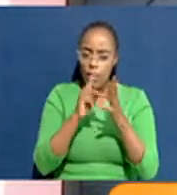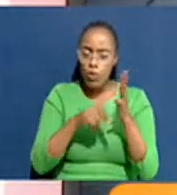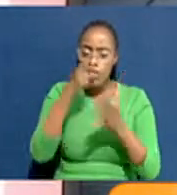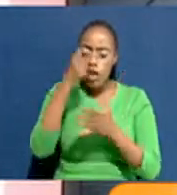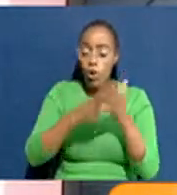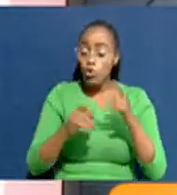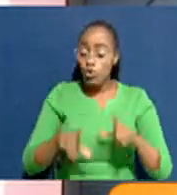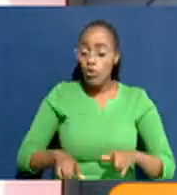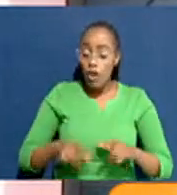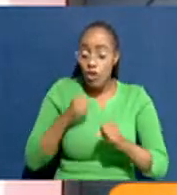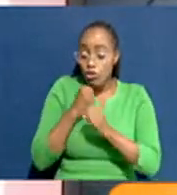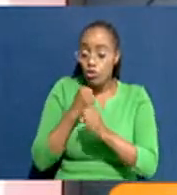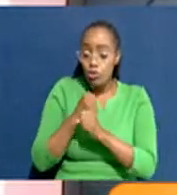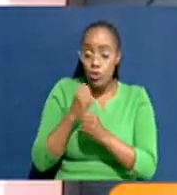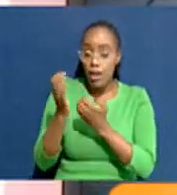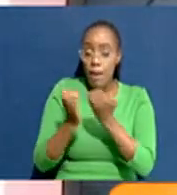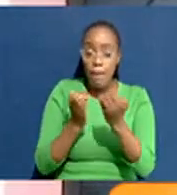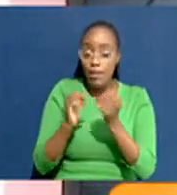cost of doing business?